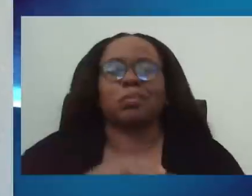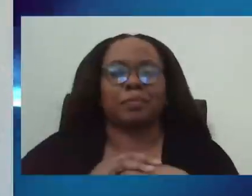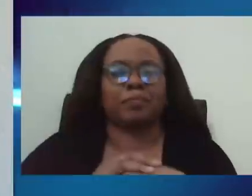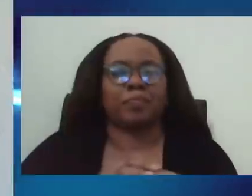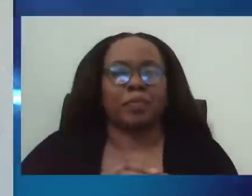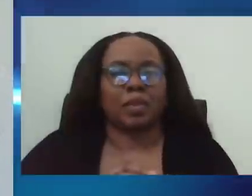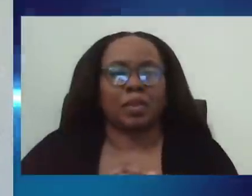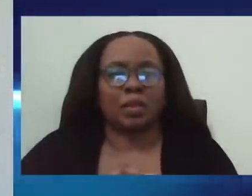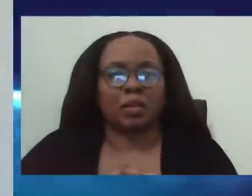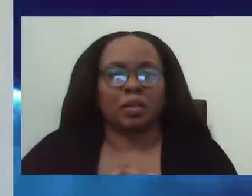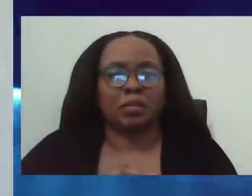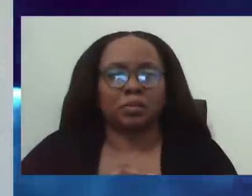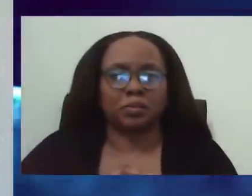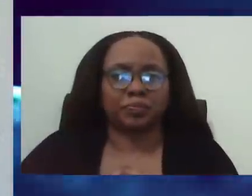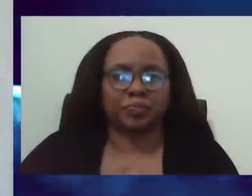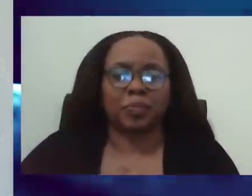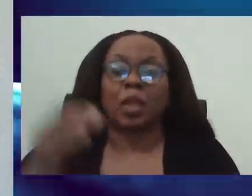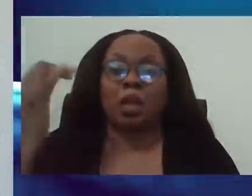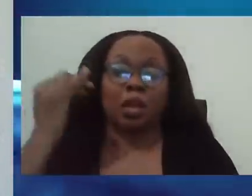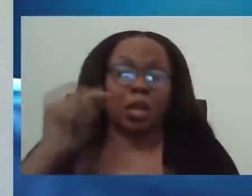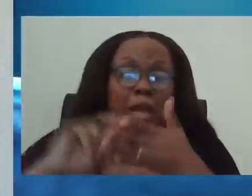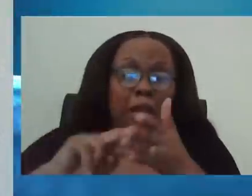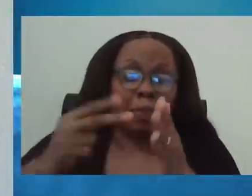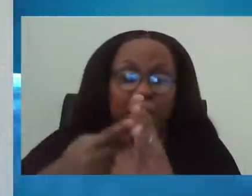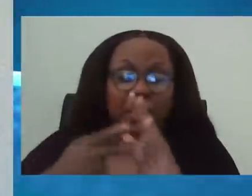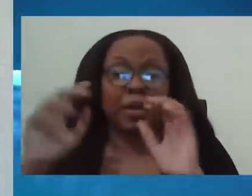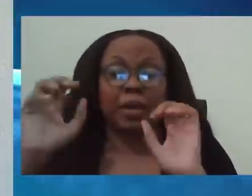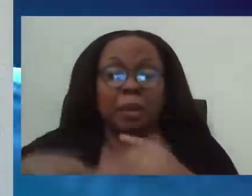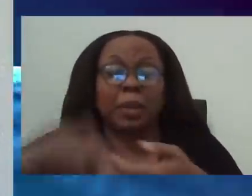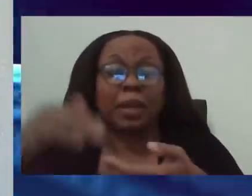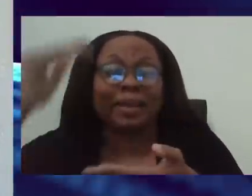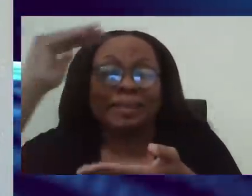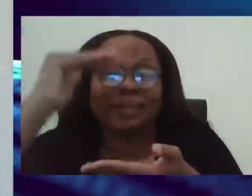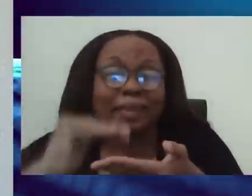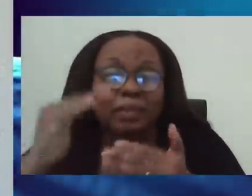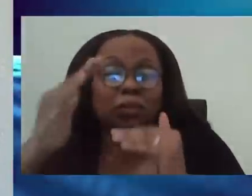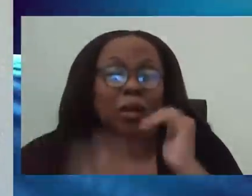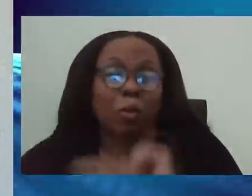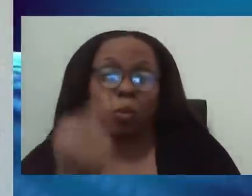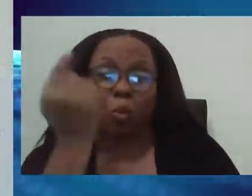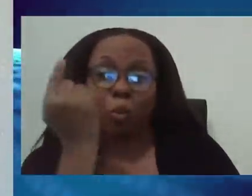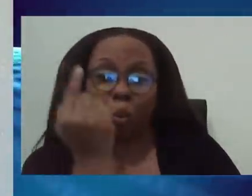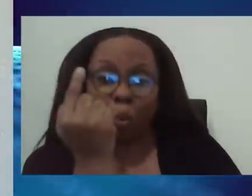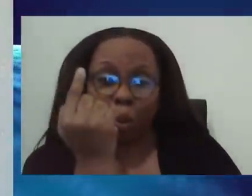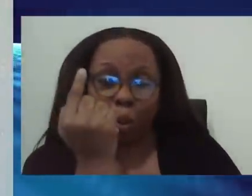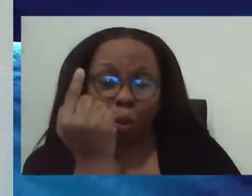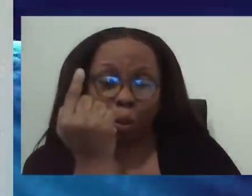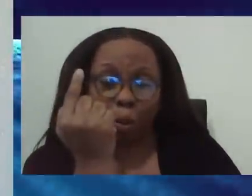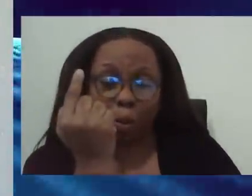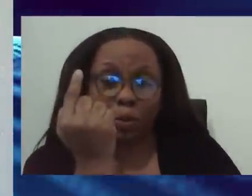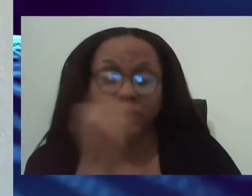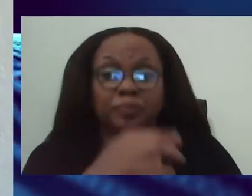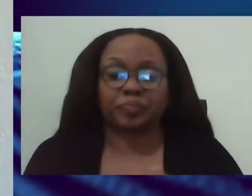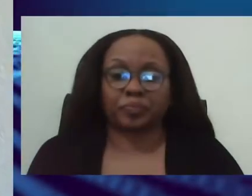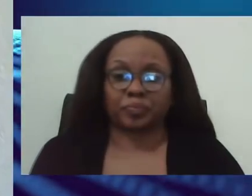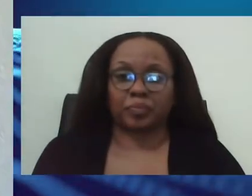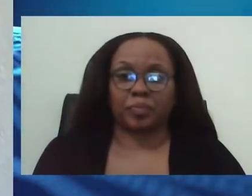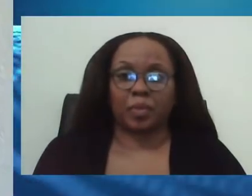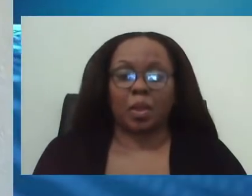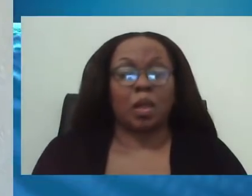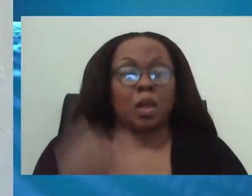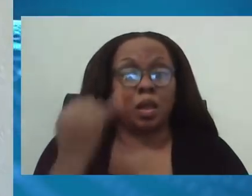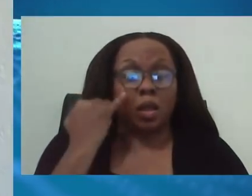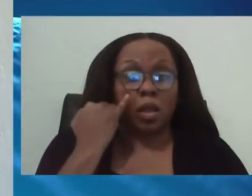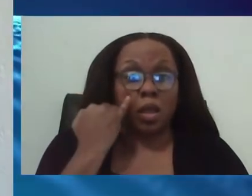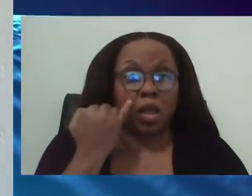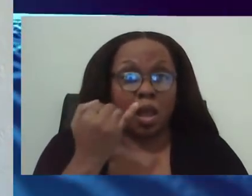than one case. And it is only when every reported case is producing or transmitting